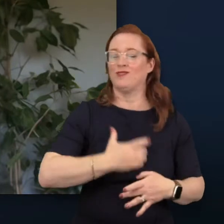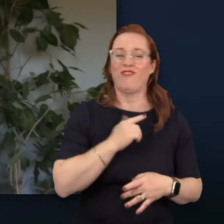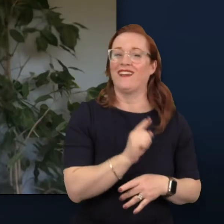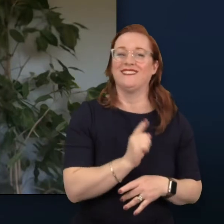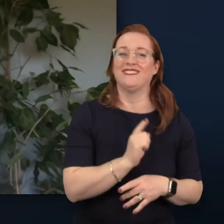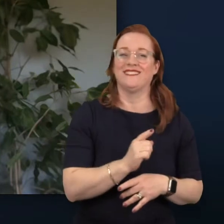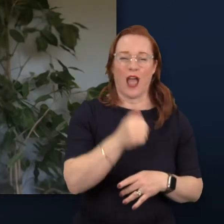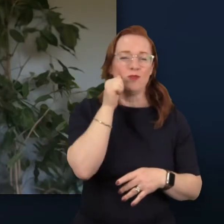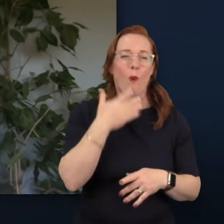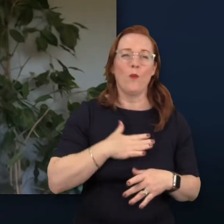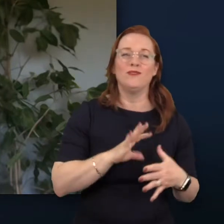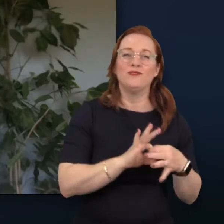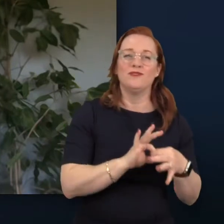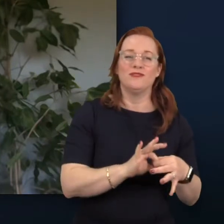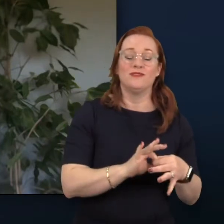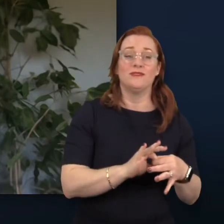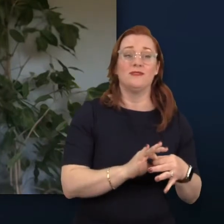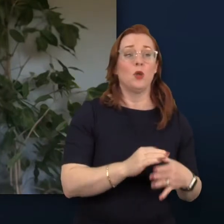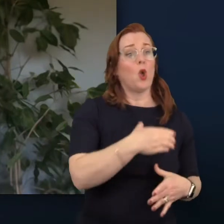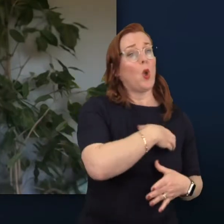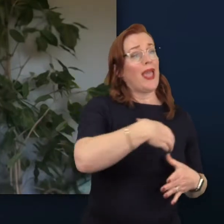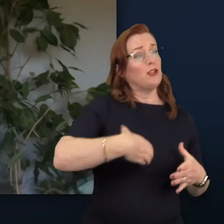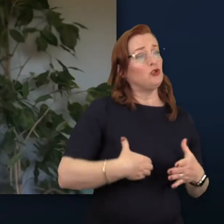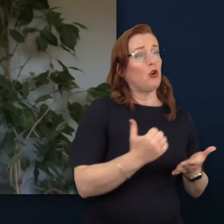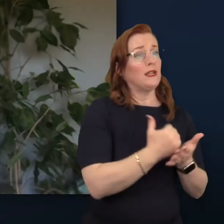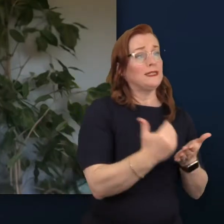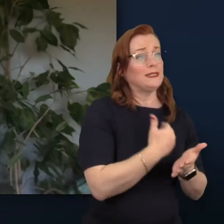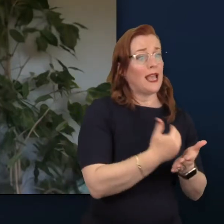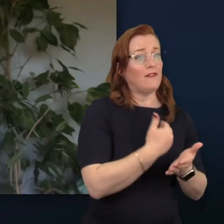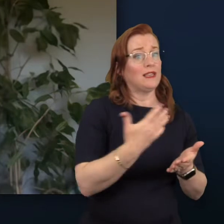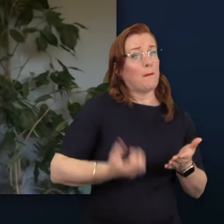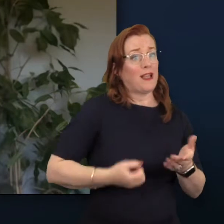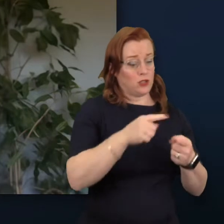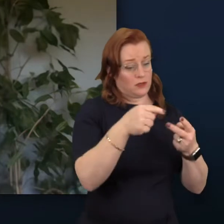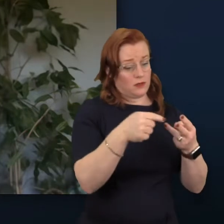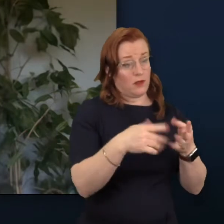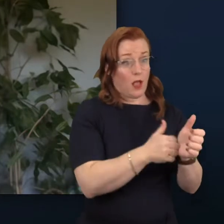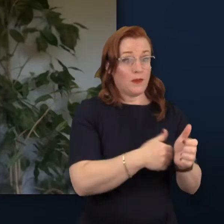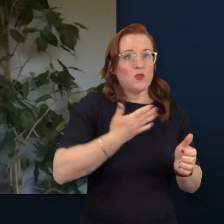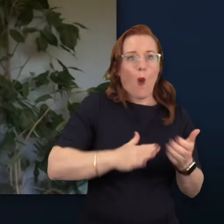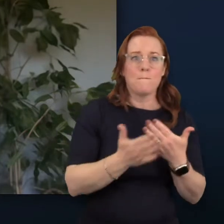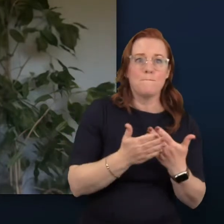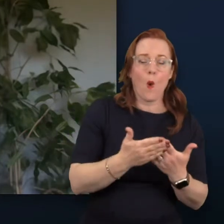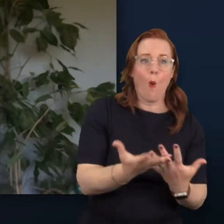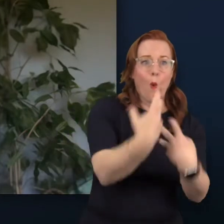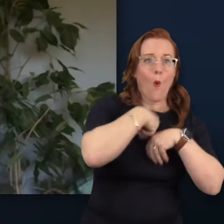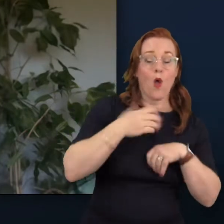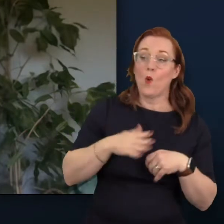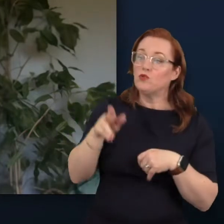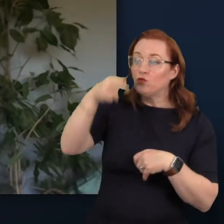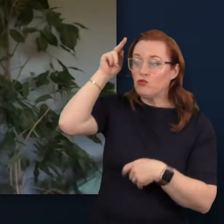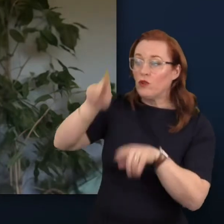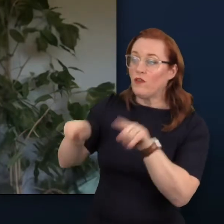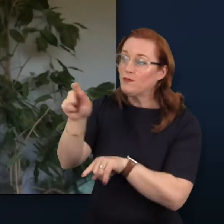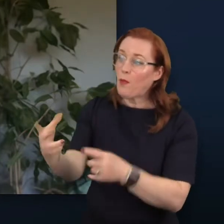at all. Insurance savings and pensions companies are hungry to know more, learn from the neurodiverse